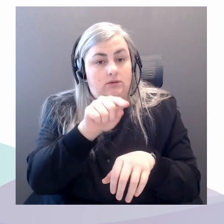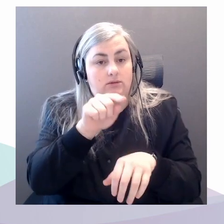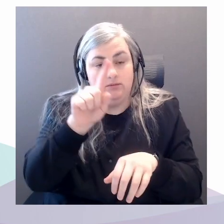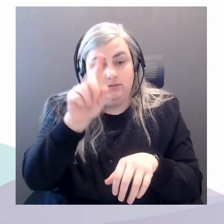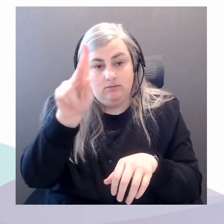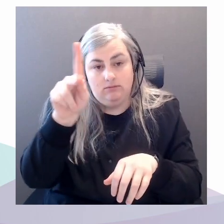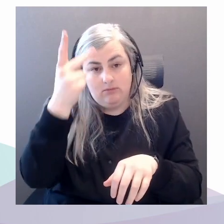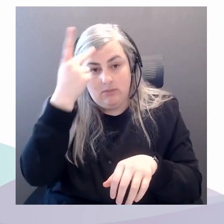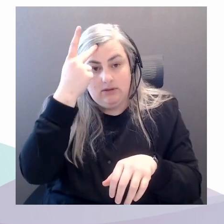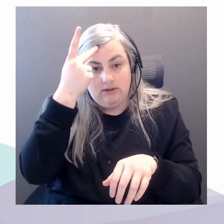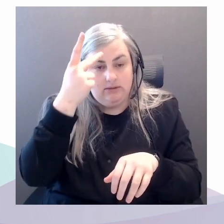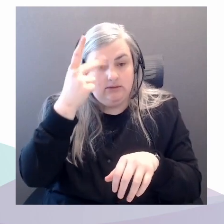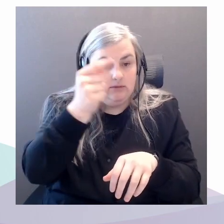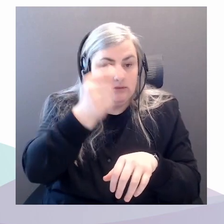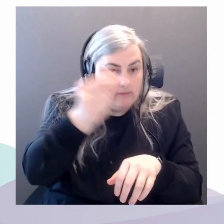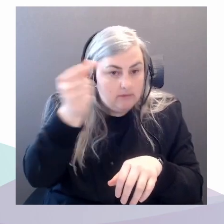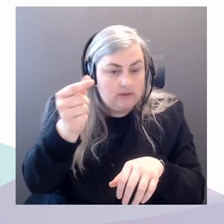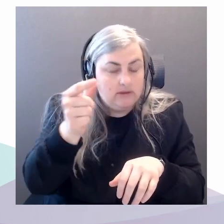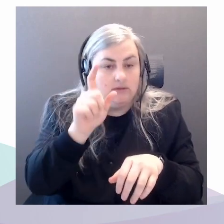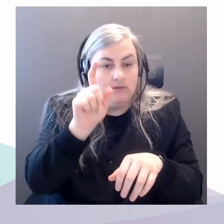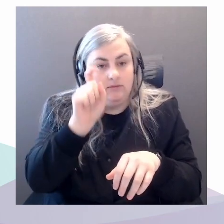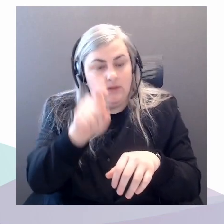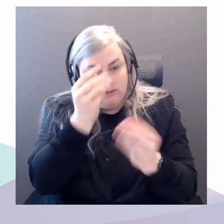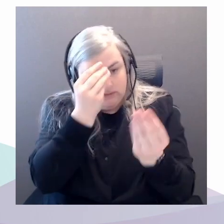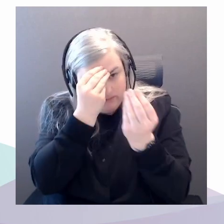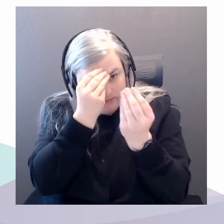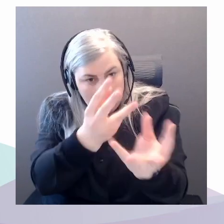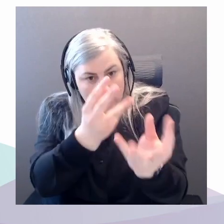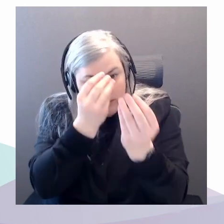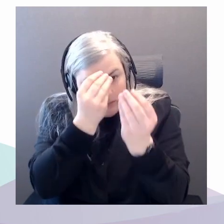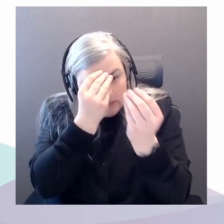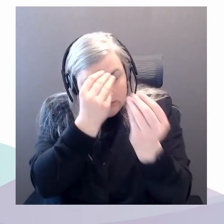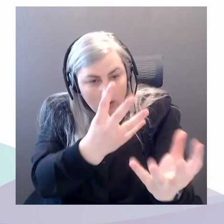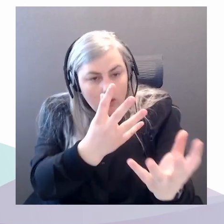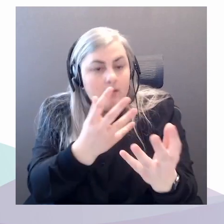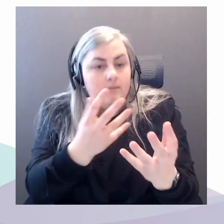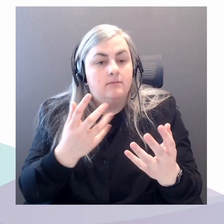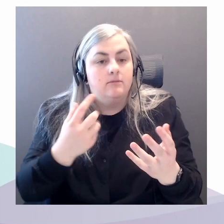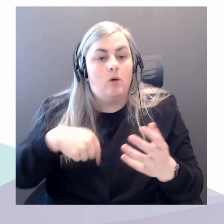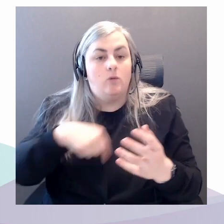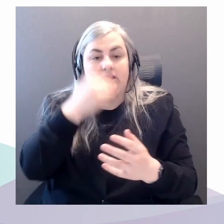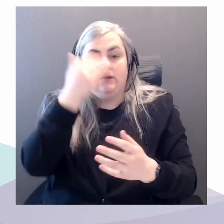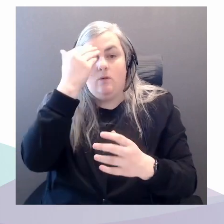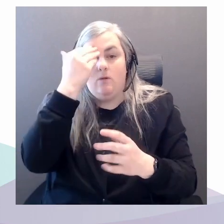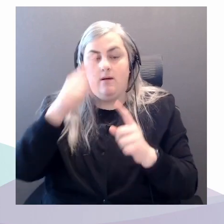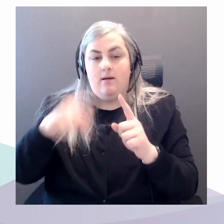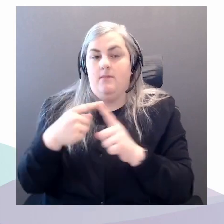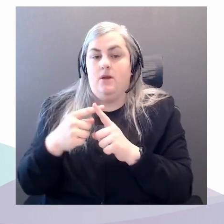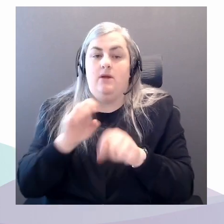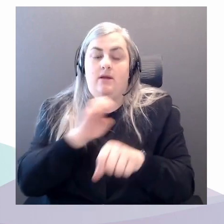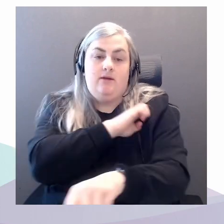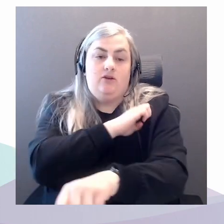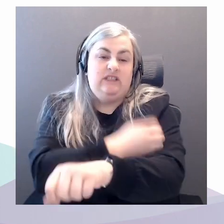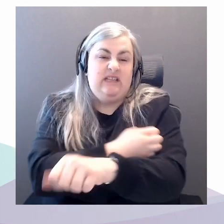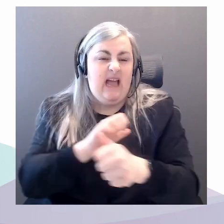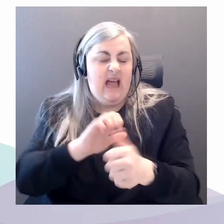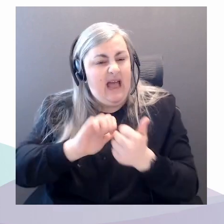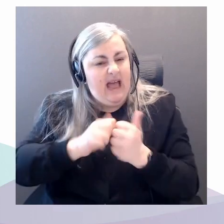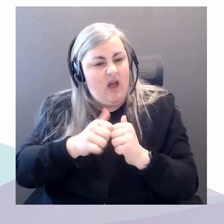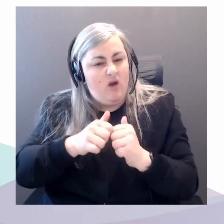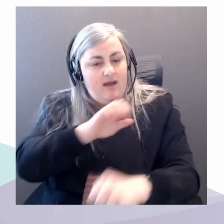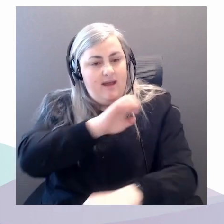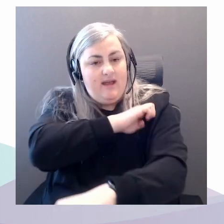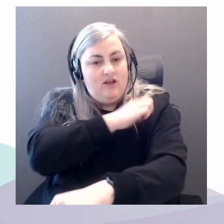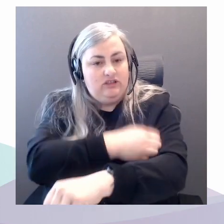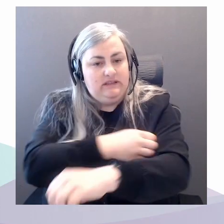about the ideas that we have about energy and about the ways in which energy is deeply sedimented